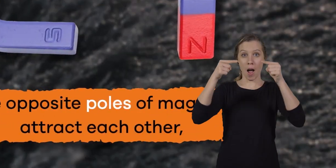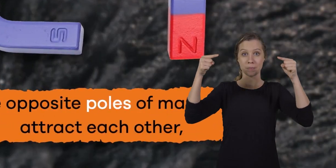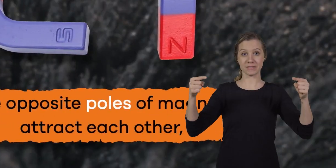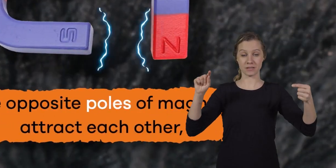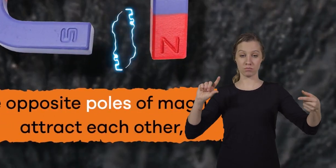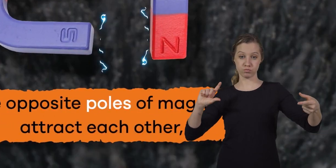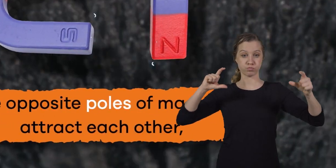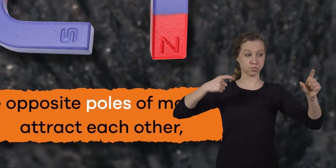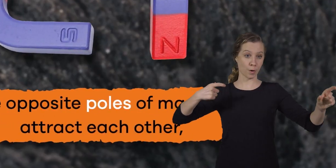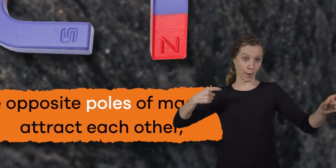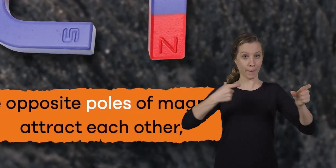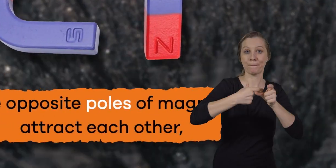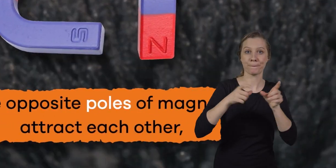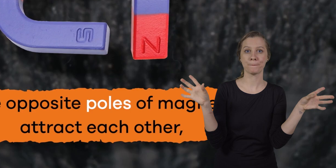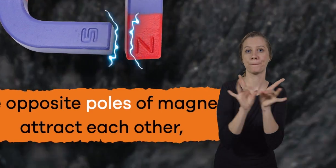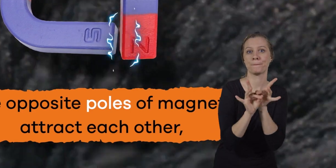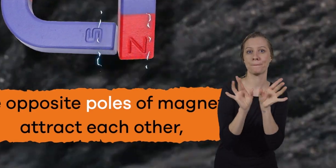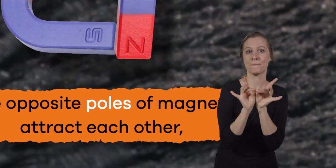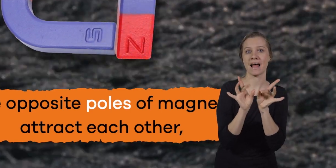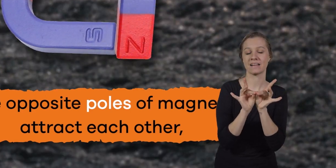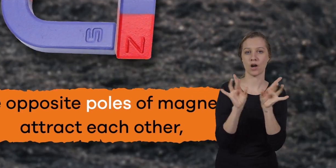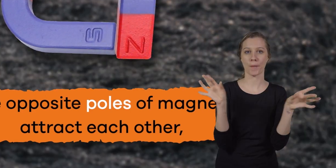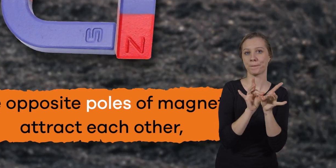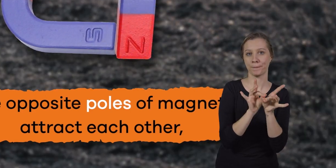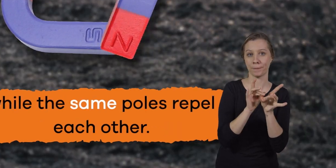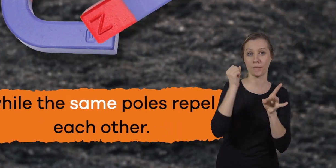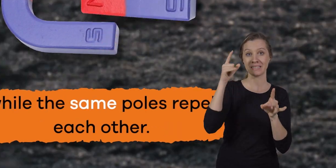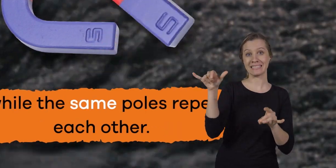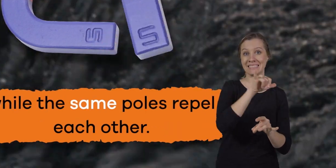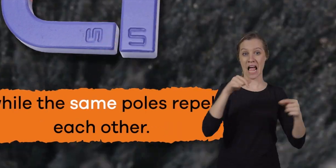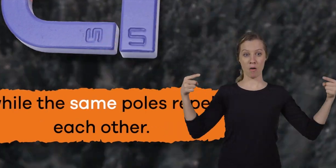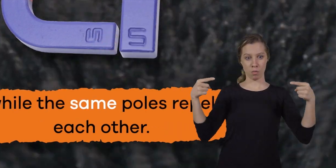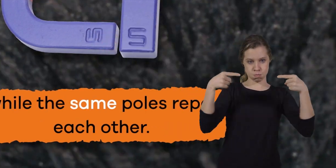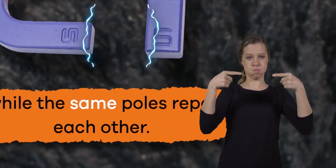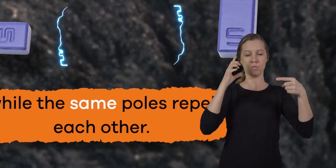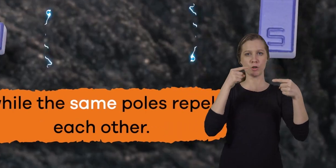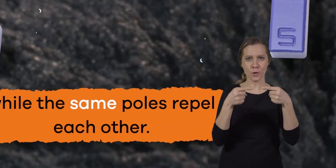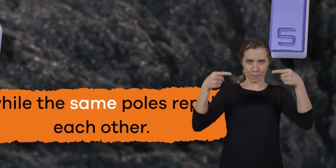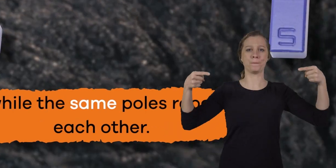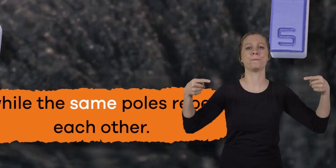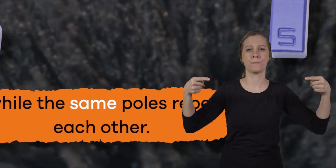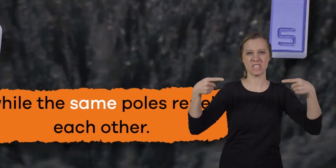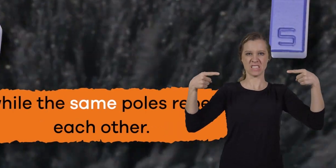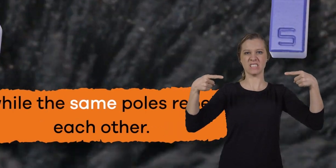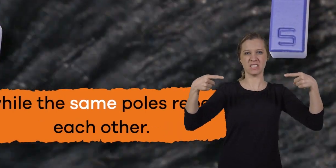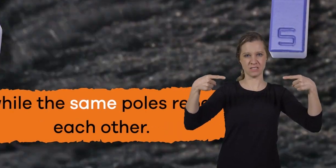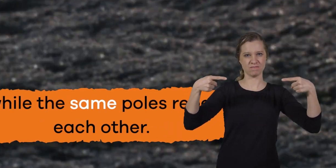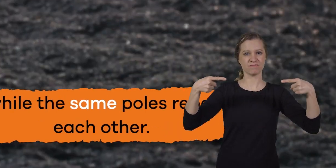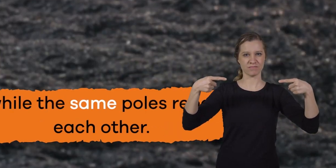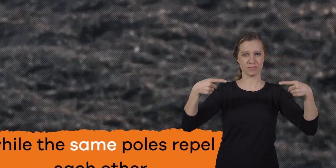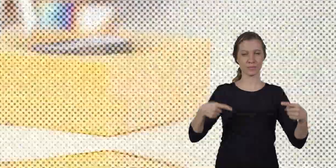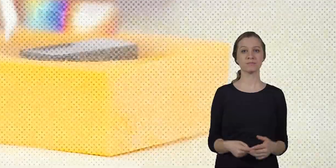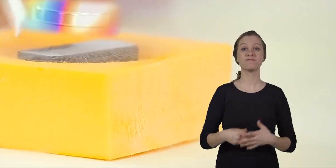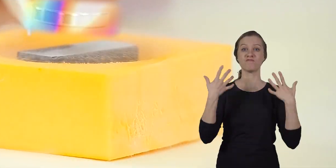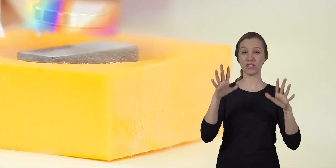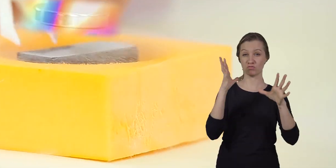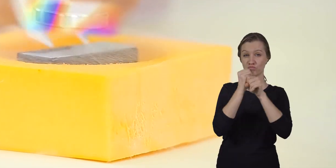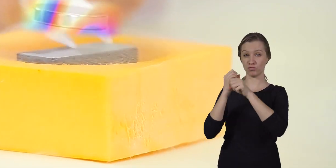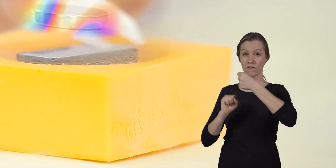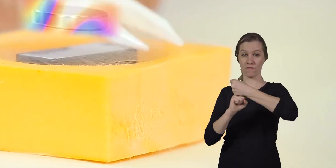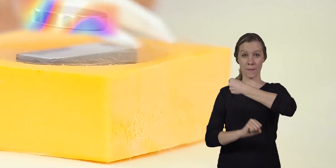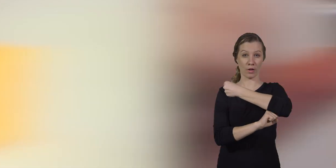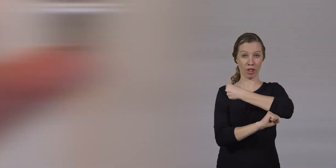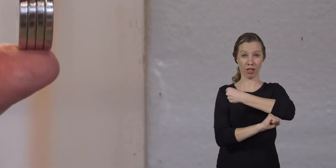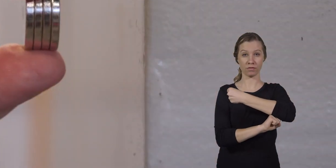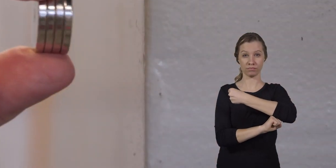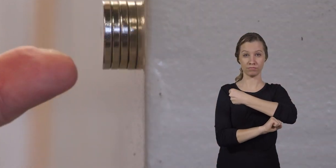opposite poles of magnets attract each other while the same poles repel each other now that